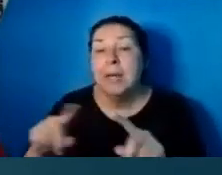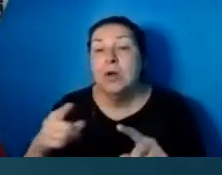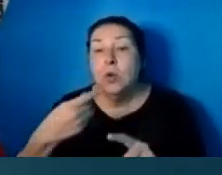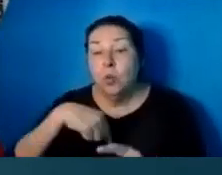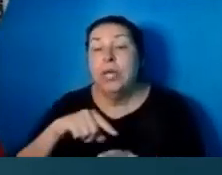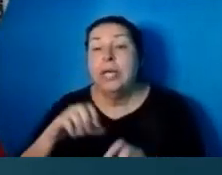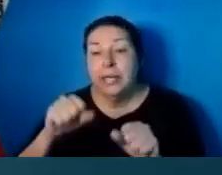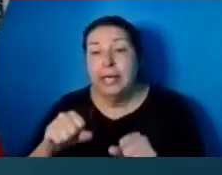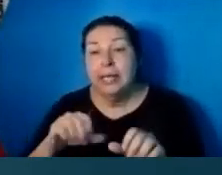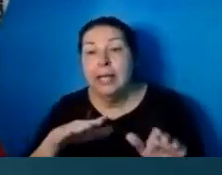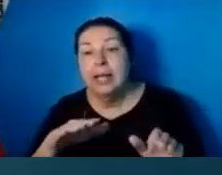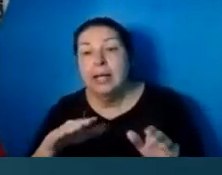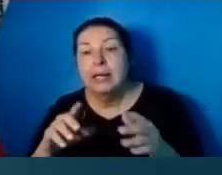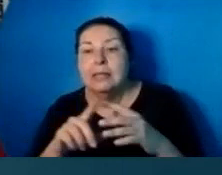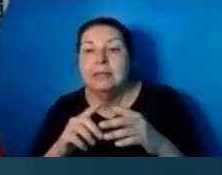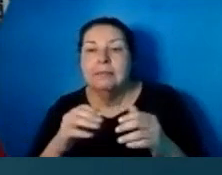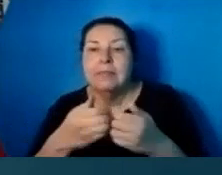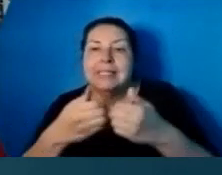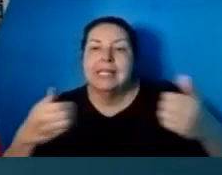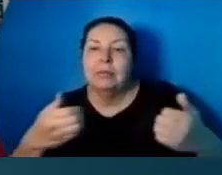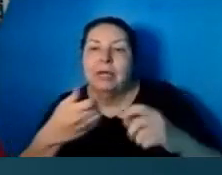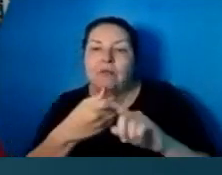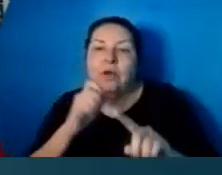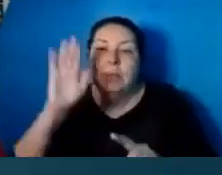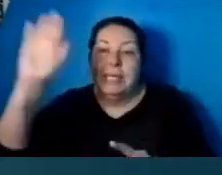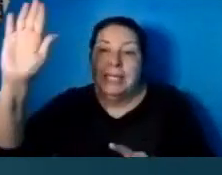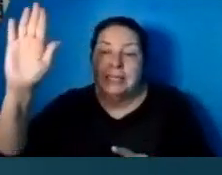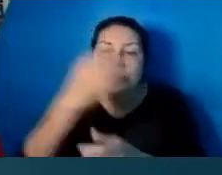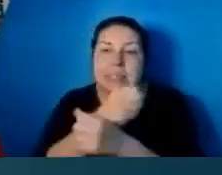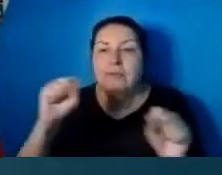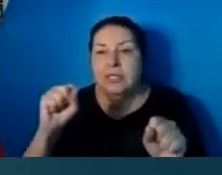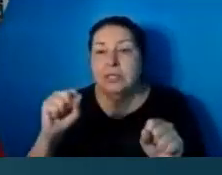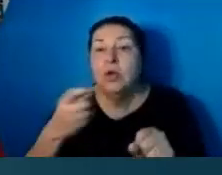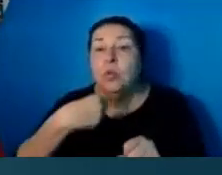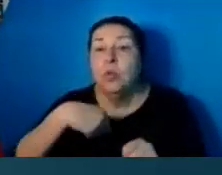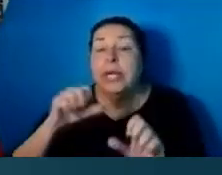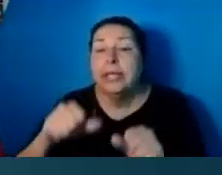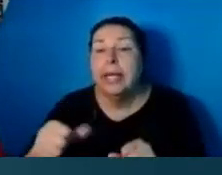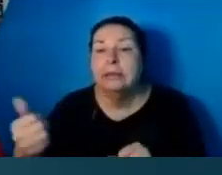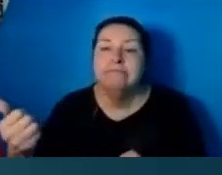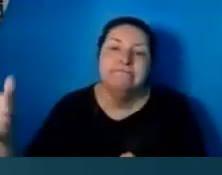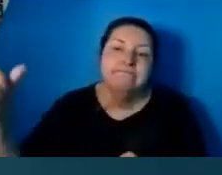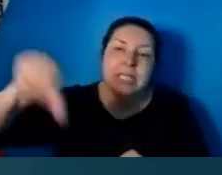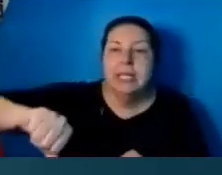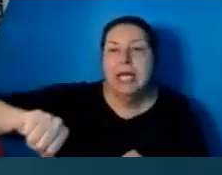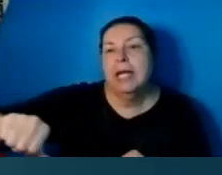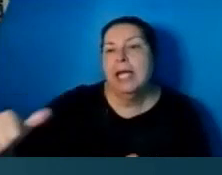and walk away and reject it. That's the only thing we can do. When we